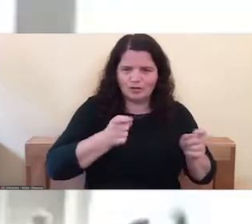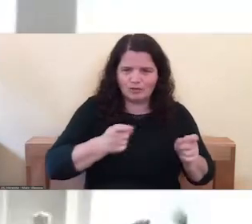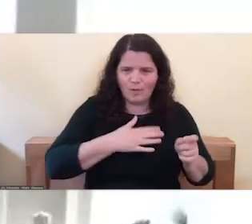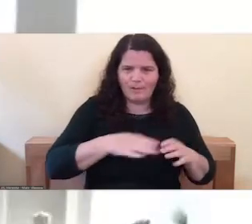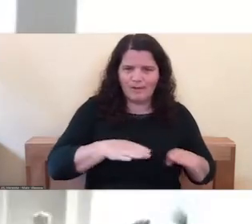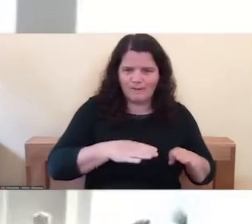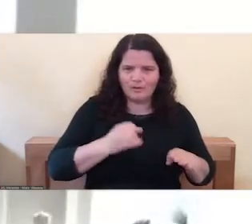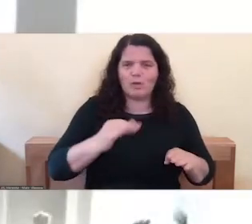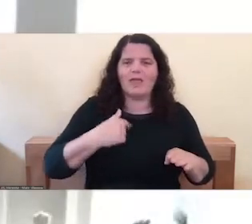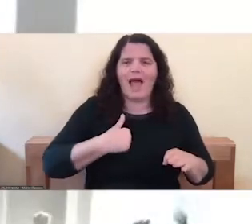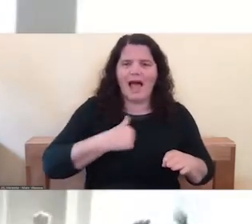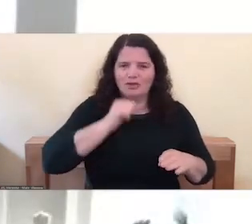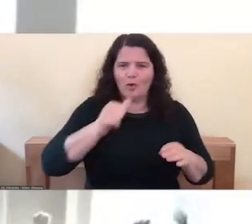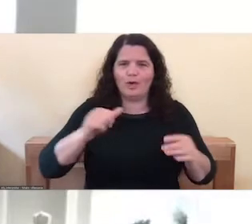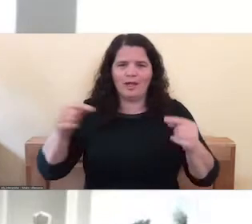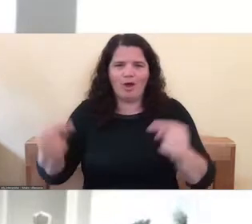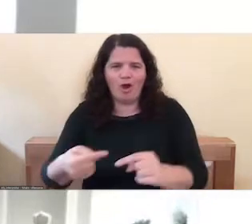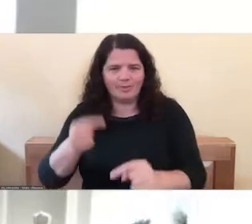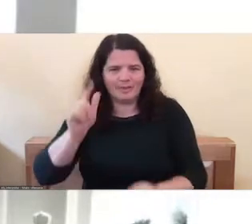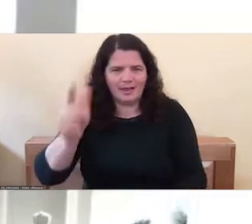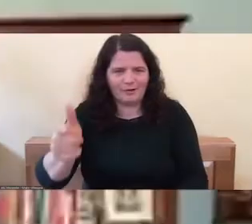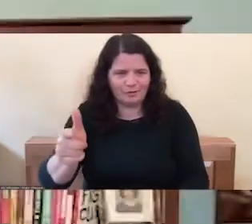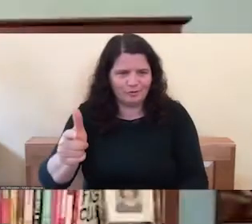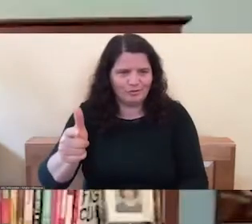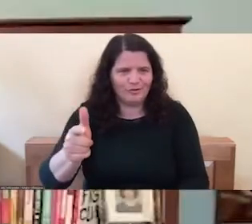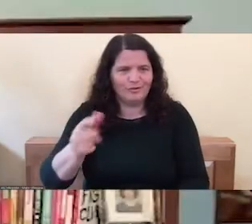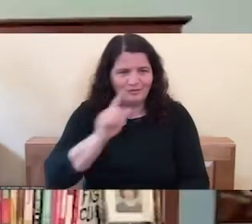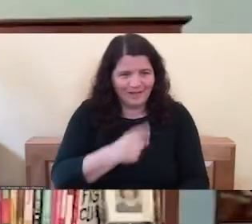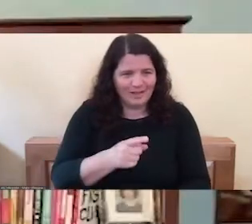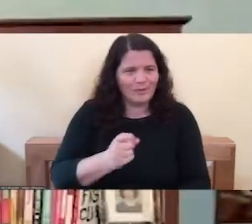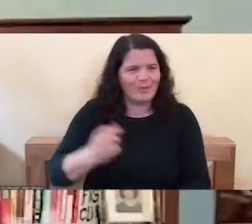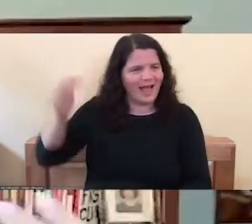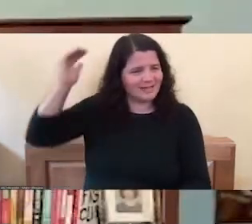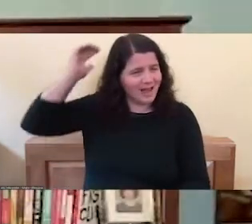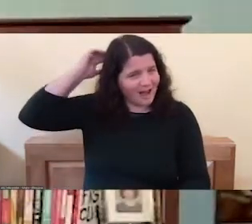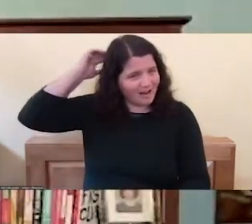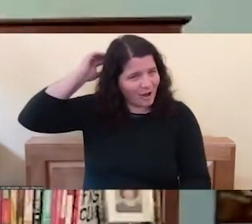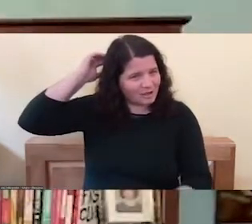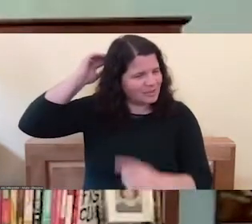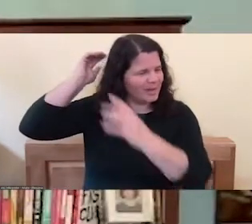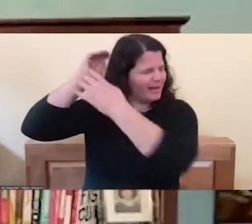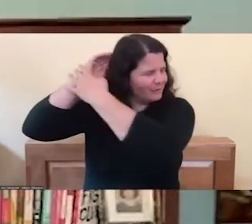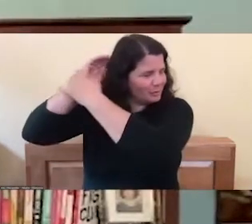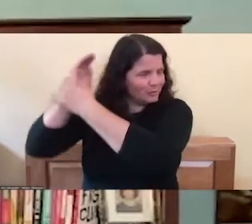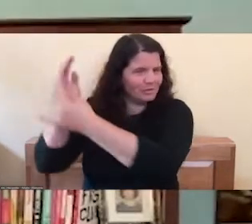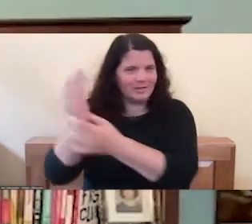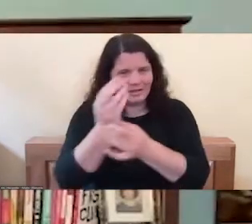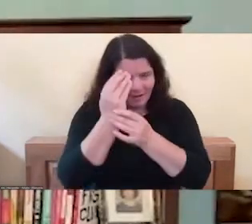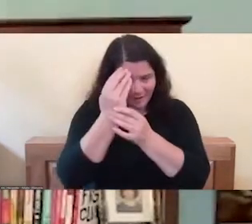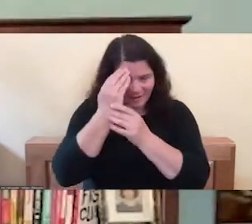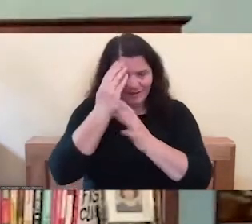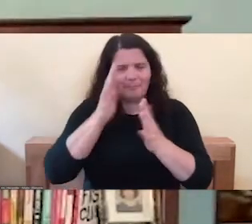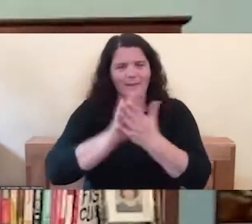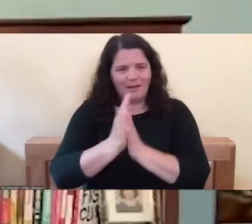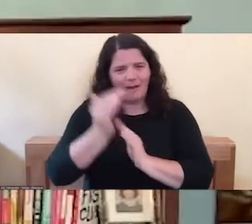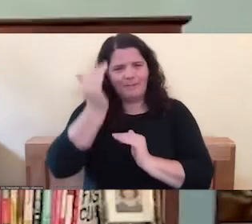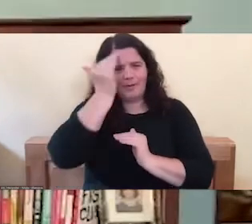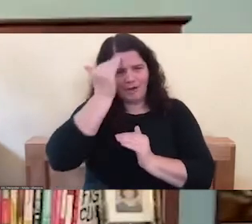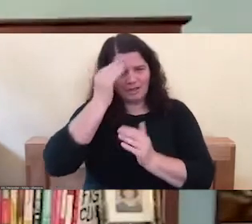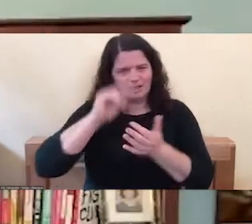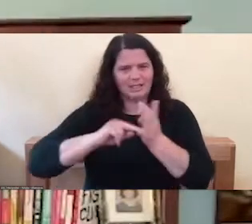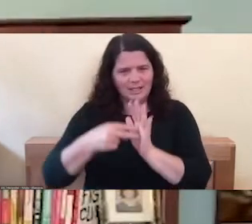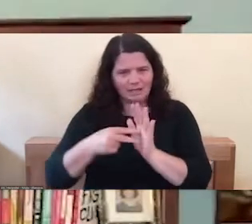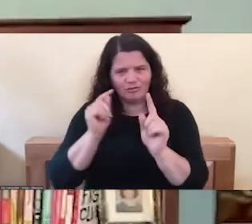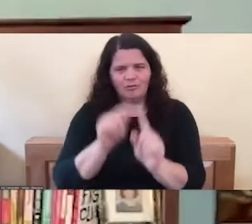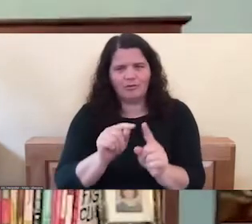Right. You know, so it's really just taking these unconscious impulses and trying to make them conscious and intentional, especially with the